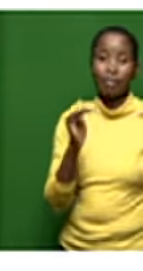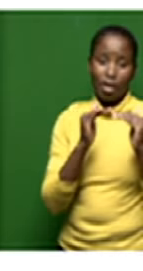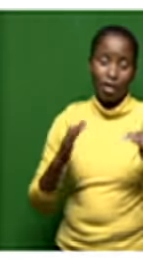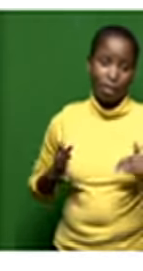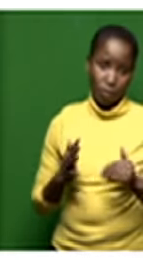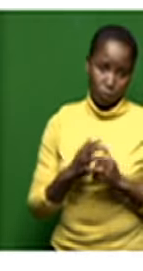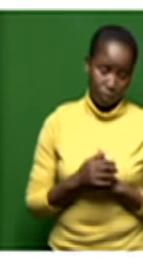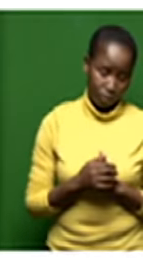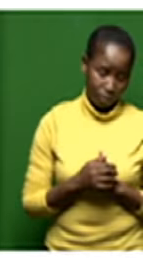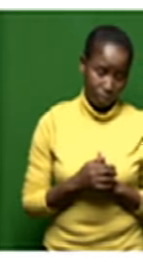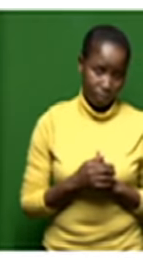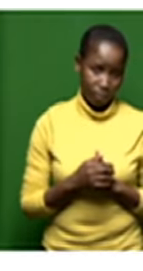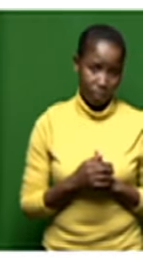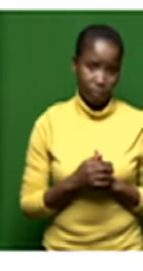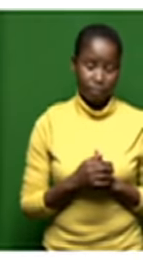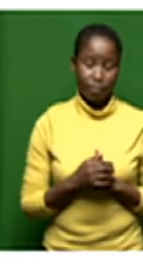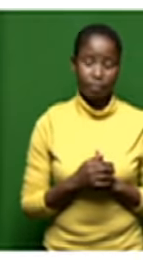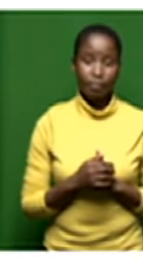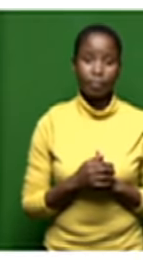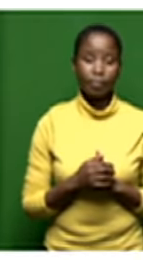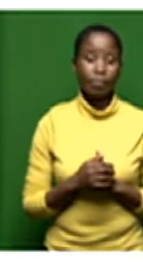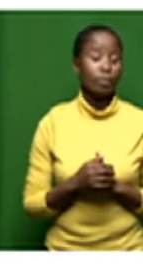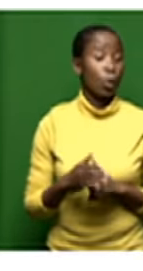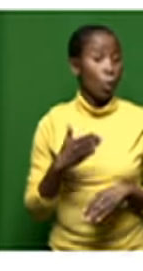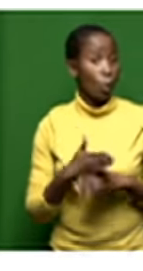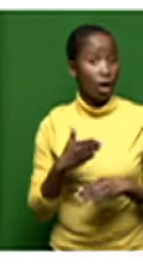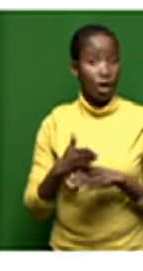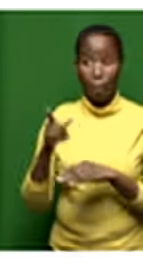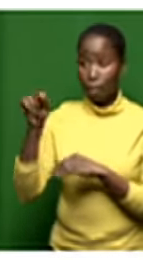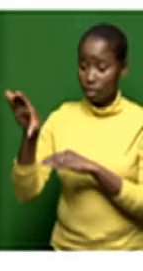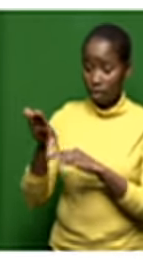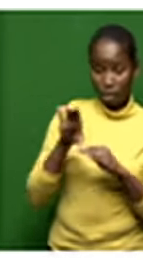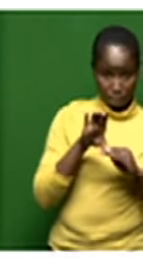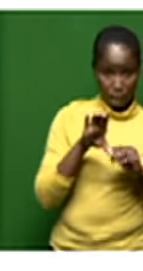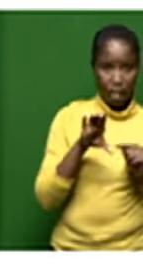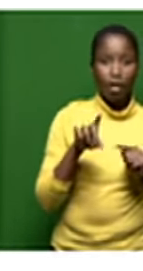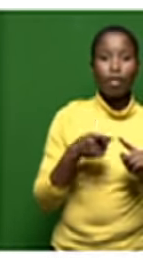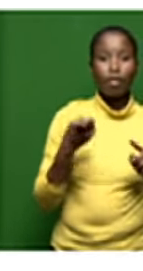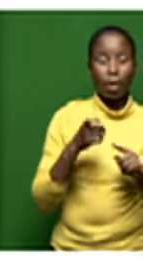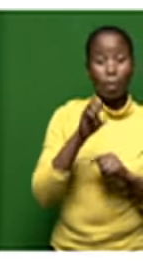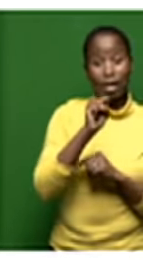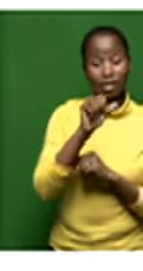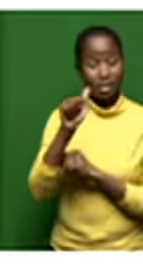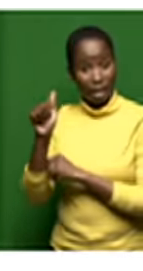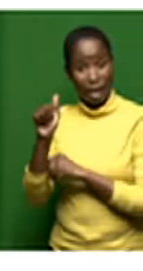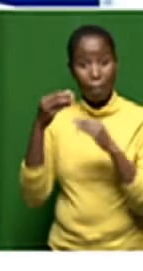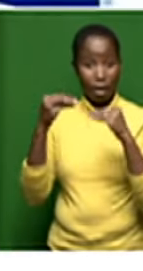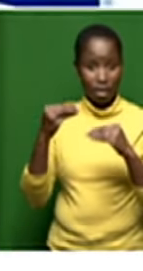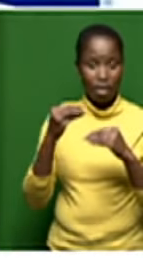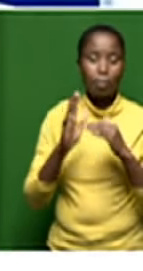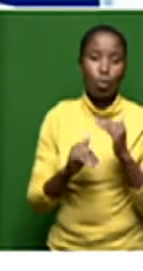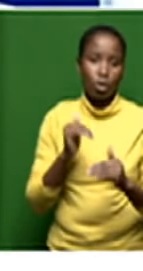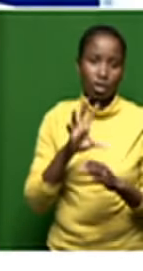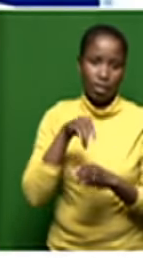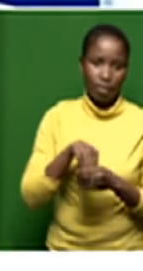that um the the saa came out of from a business rescue process so